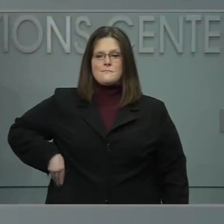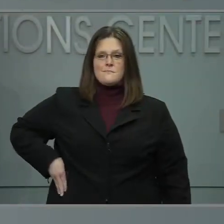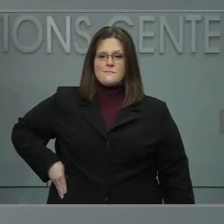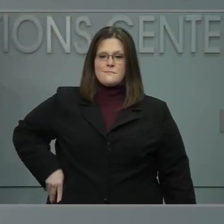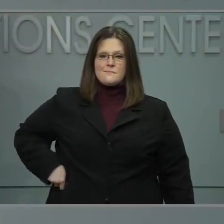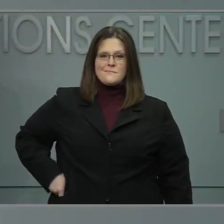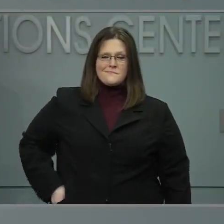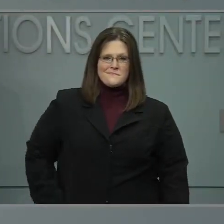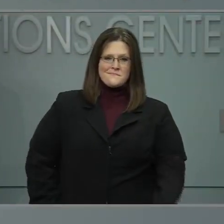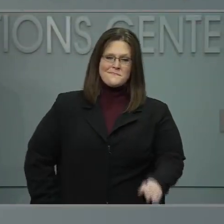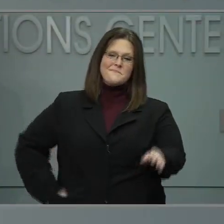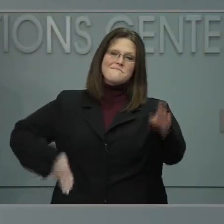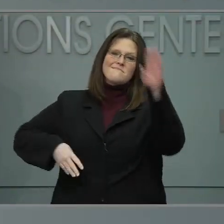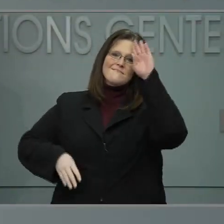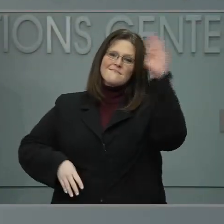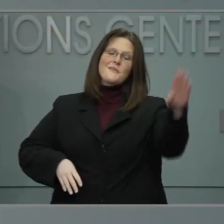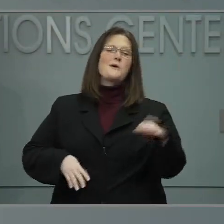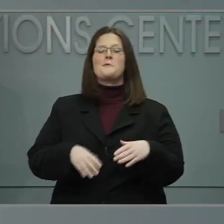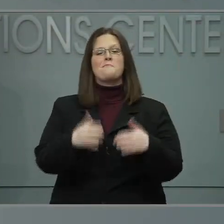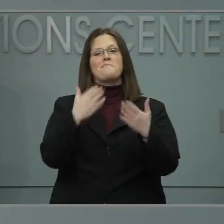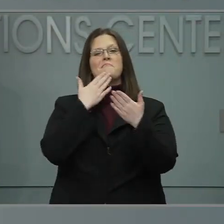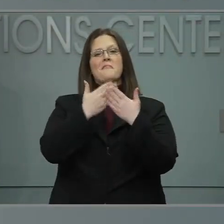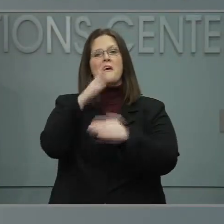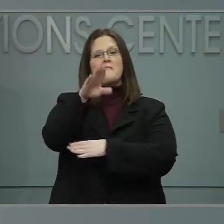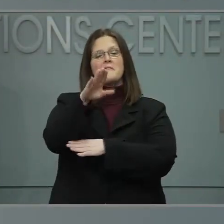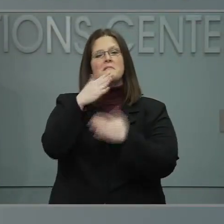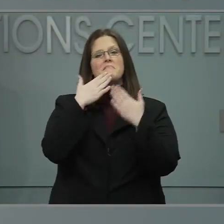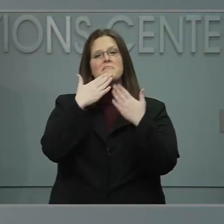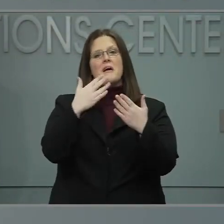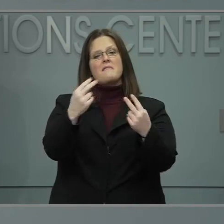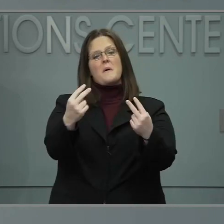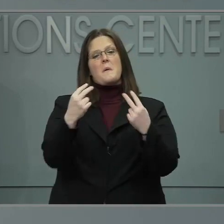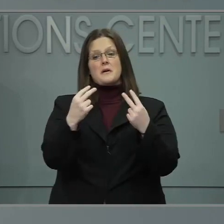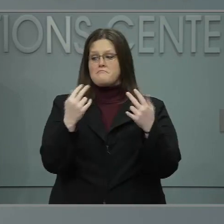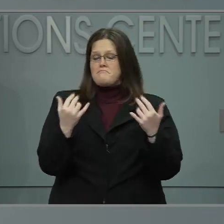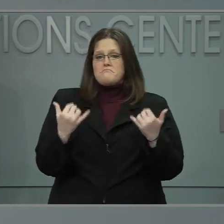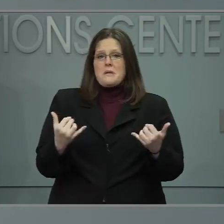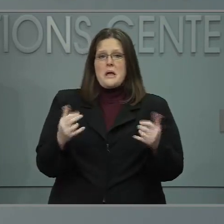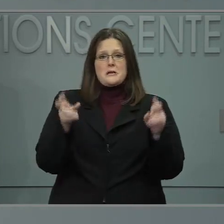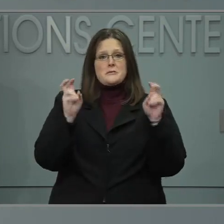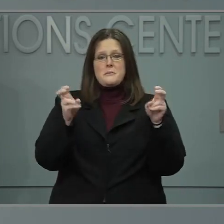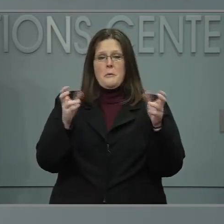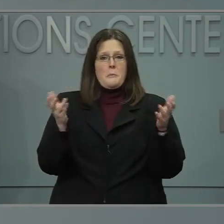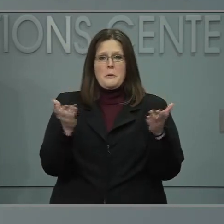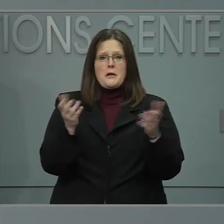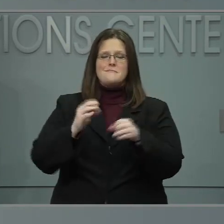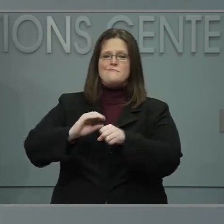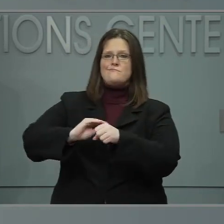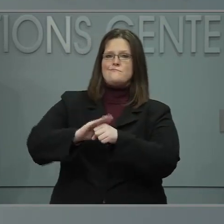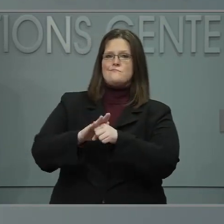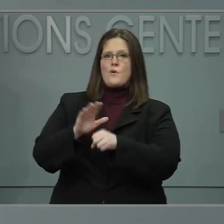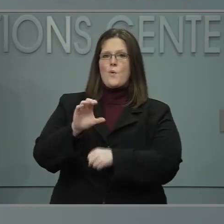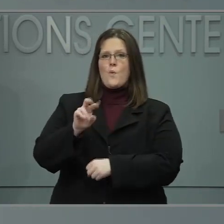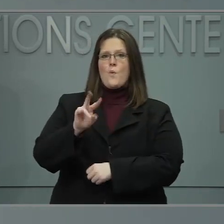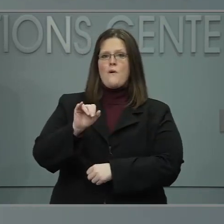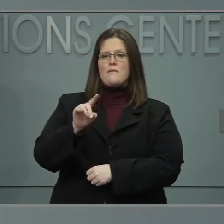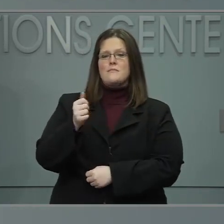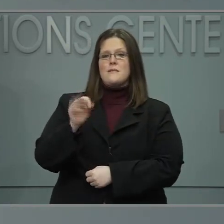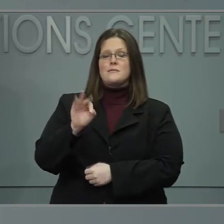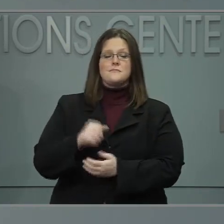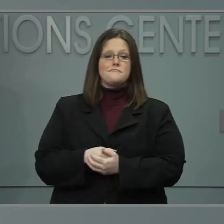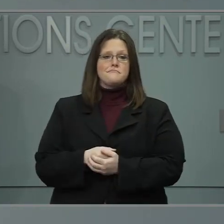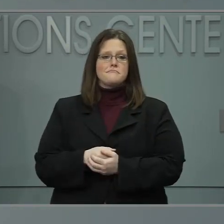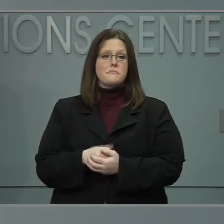Well good afternoon everybody and thank you for joining today's update on COVID-19. As of today we have had 802